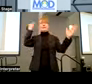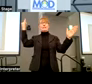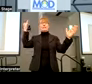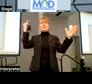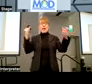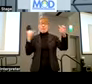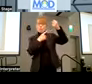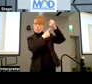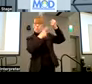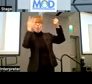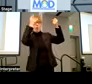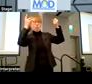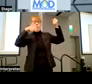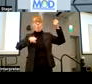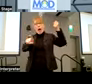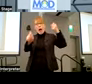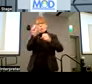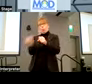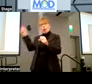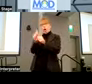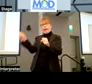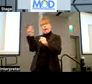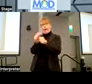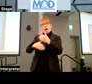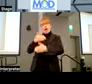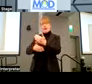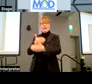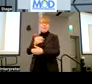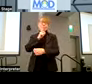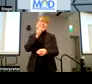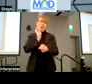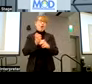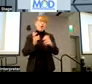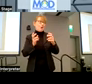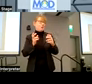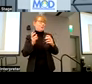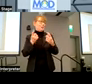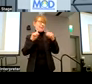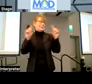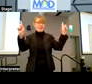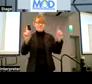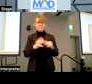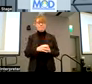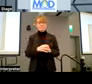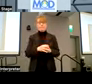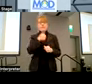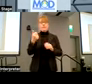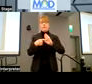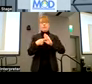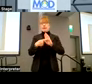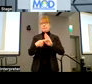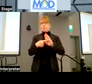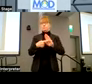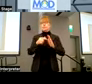nitty gritty hard work that takes that takes to get to get it done. So another example of the bridge digital accessibility